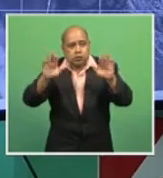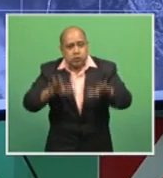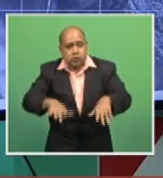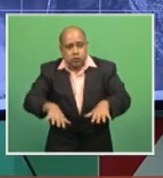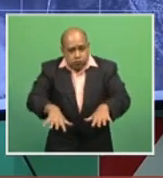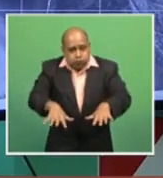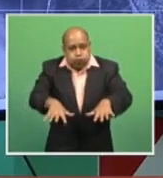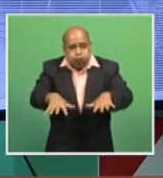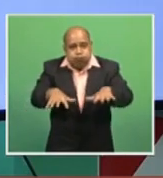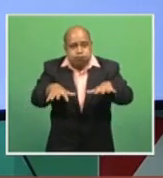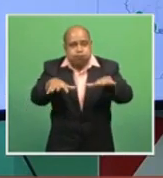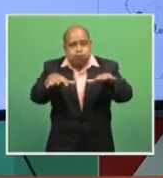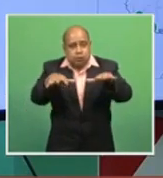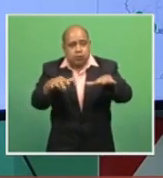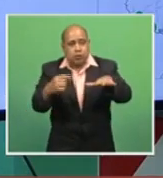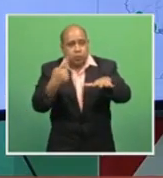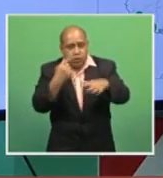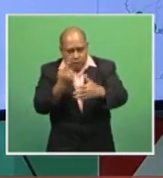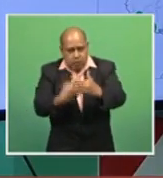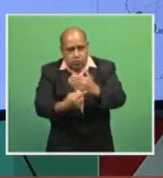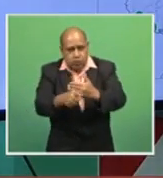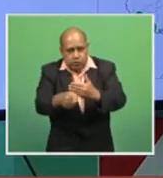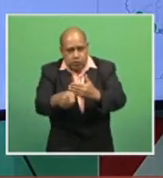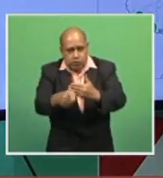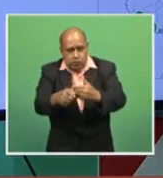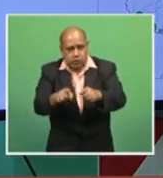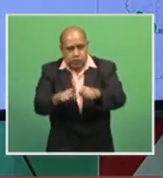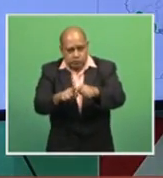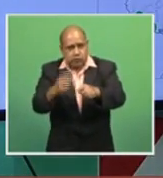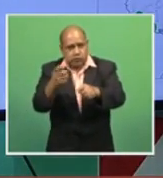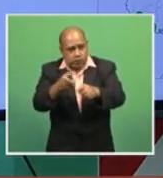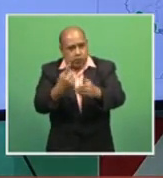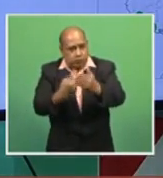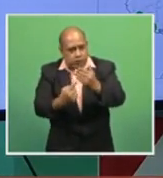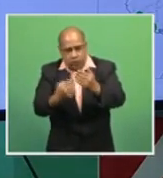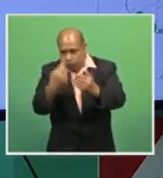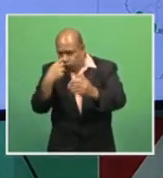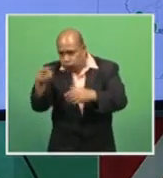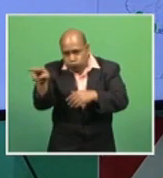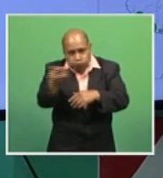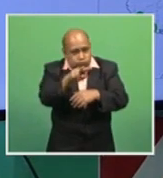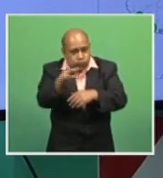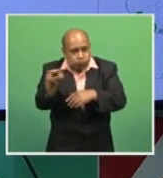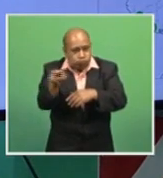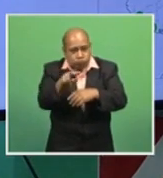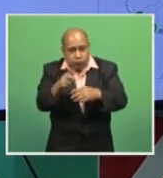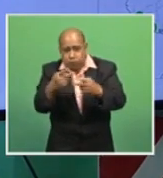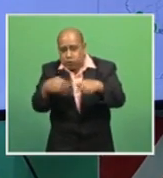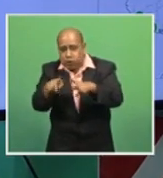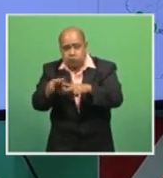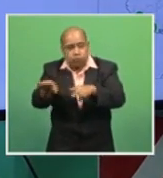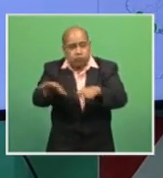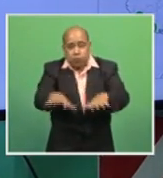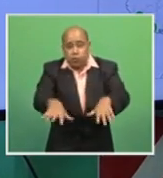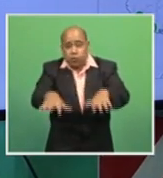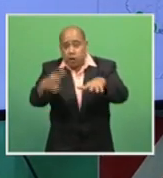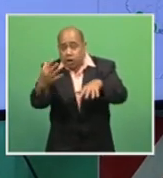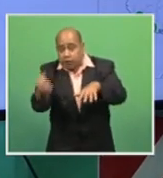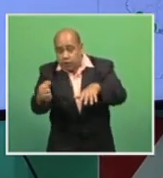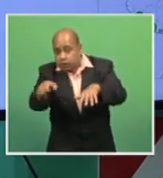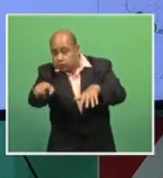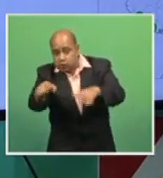And at the same time as well, we are monitoring the areas that have already been inundated. So there's a broader area that extends from